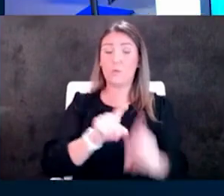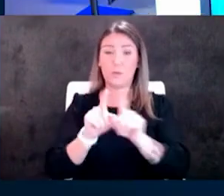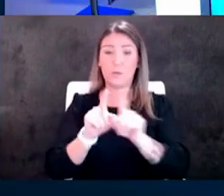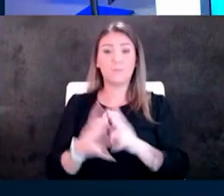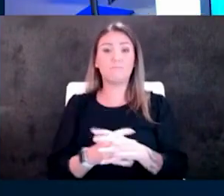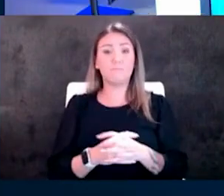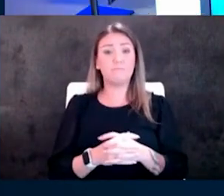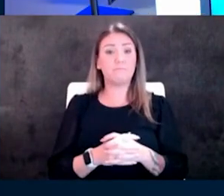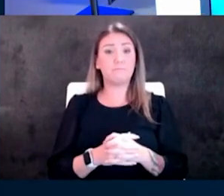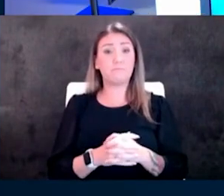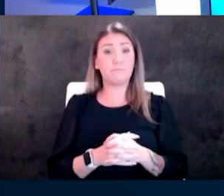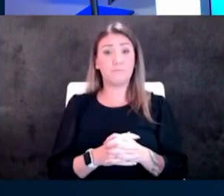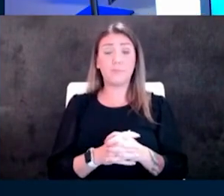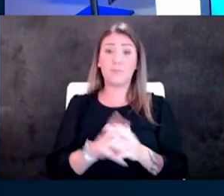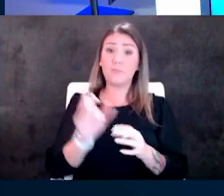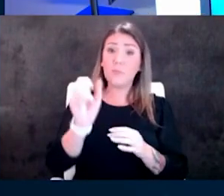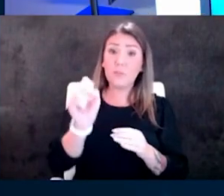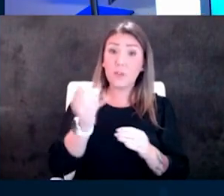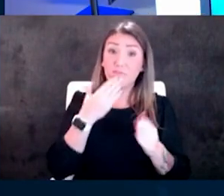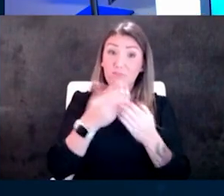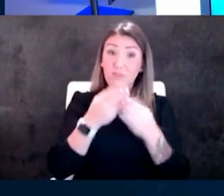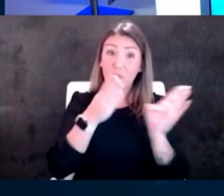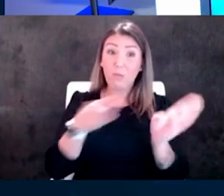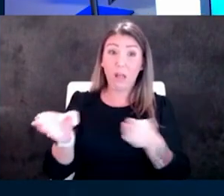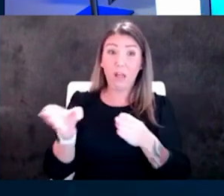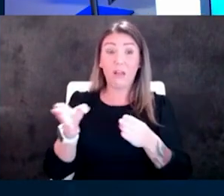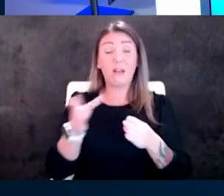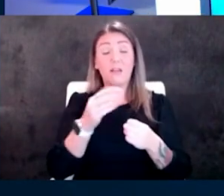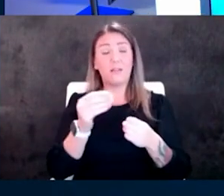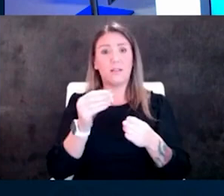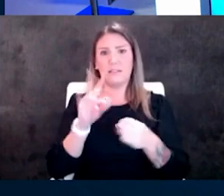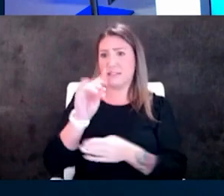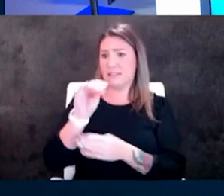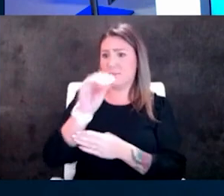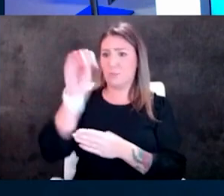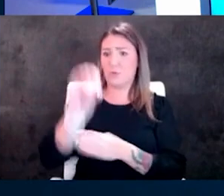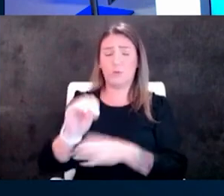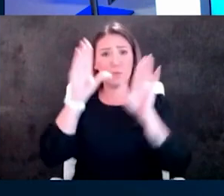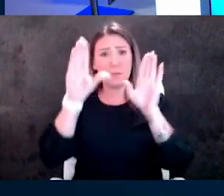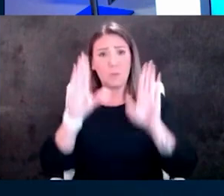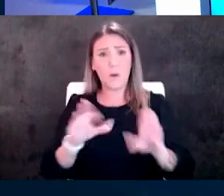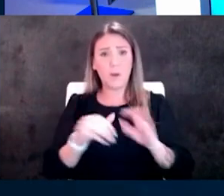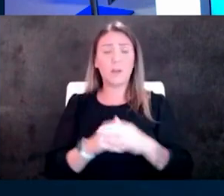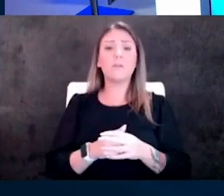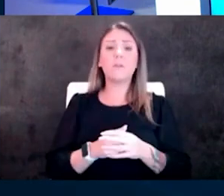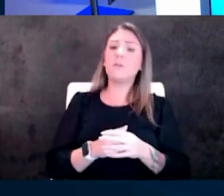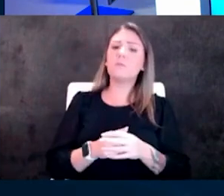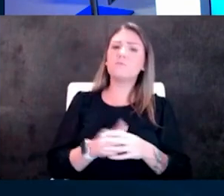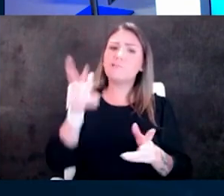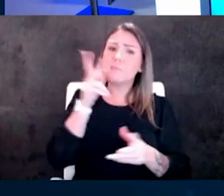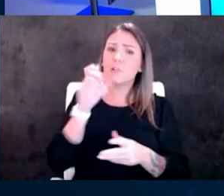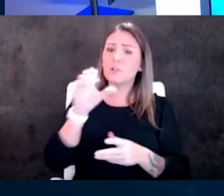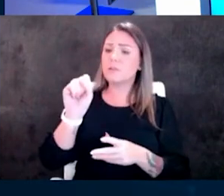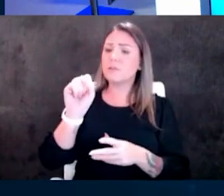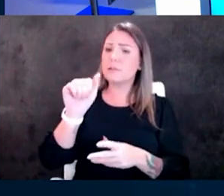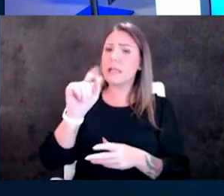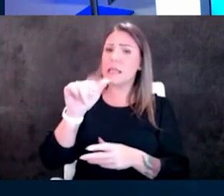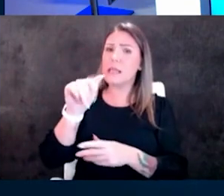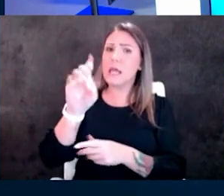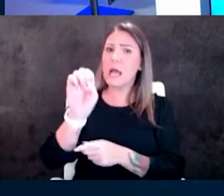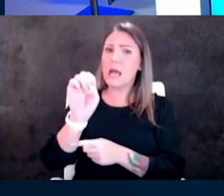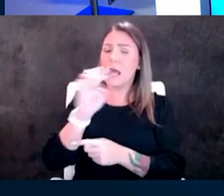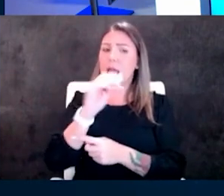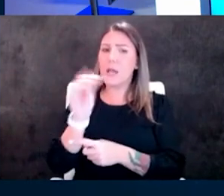good good good plan and seven percent is a great number to hear what are you hearing in Salina and in other parts of western Kansas yeah we're not too far